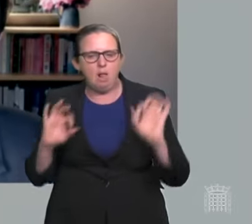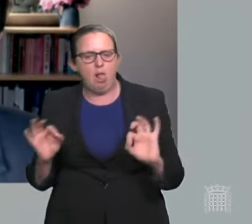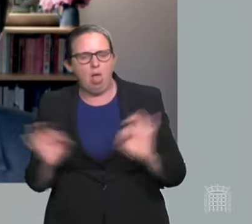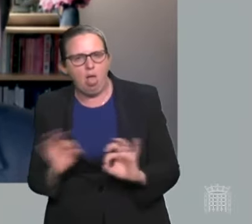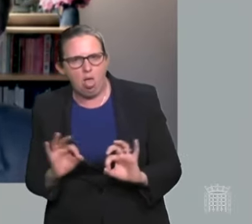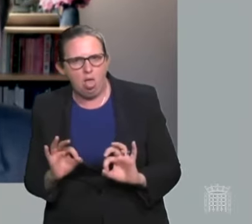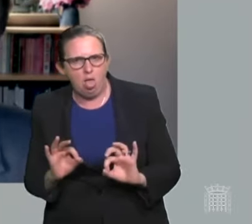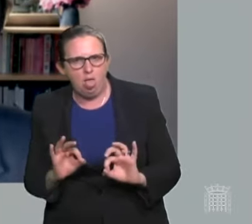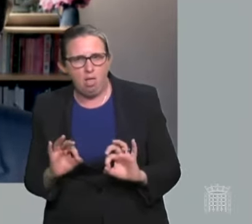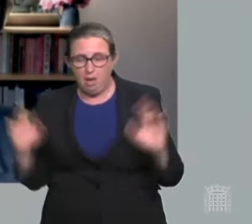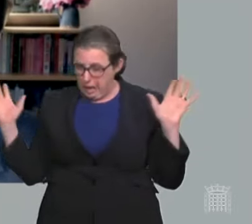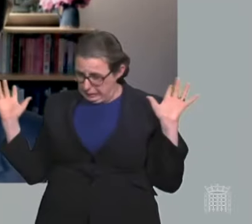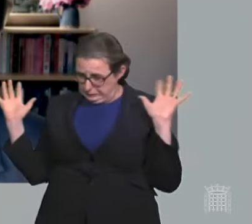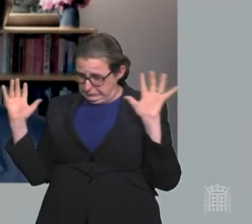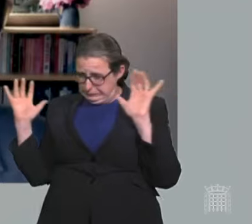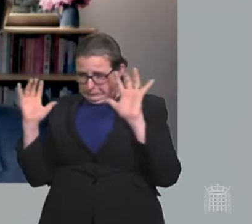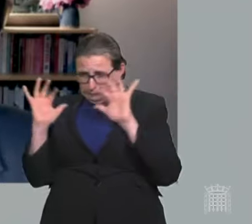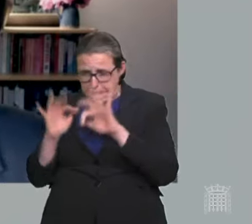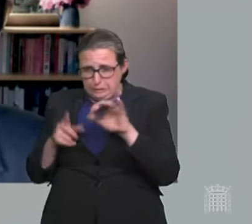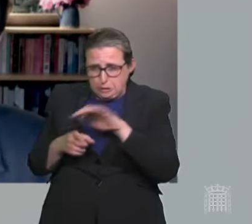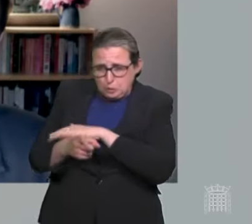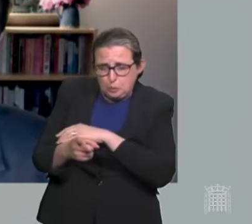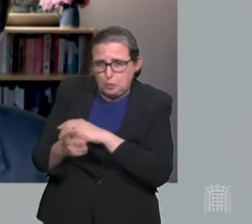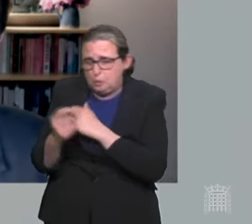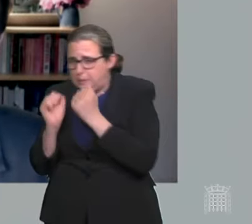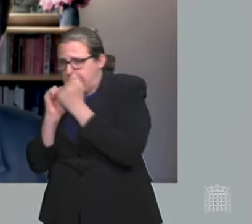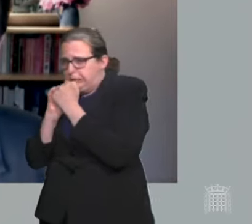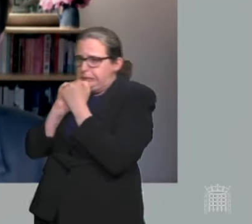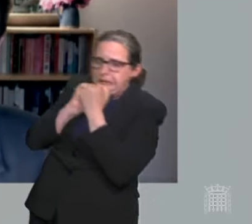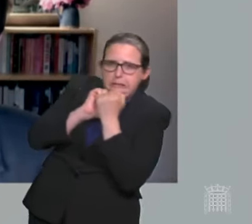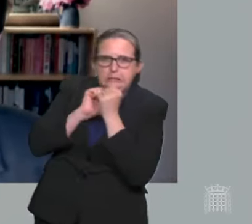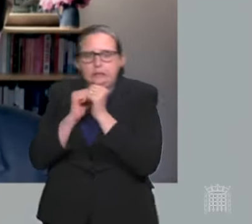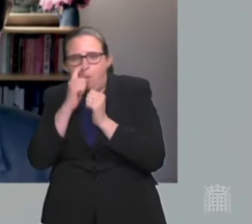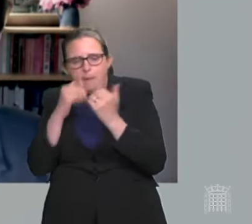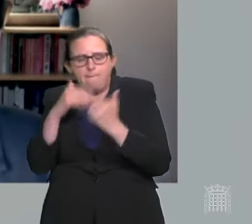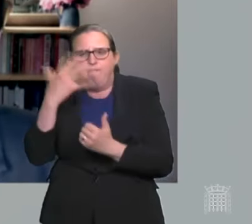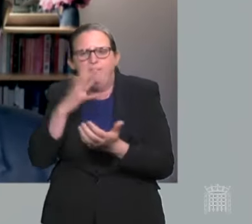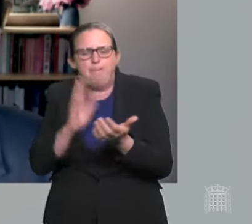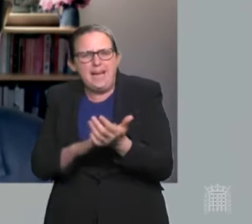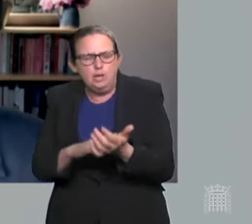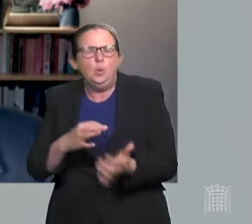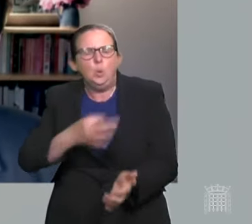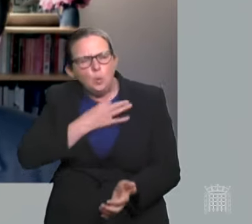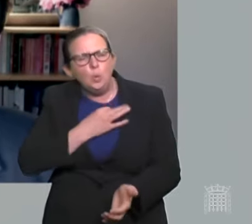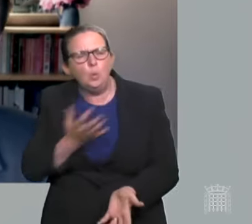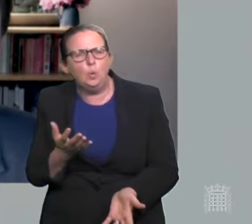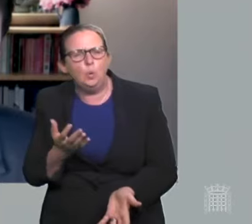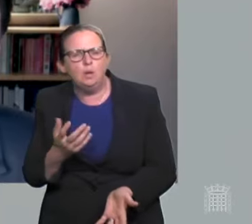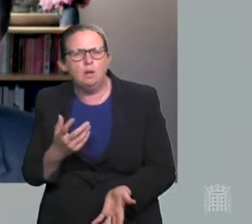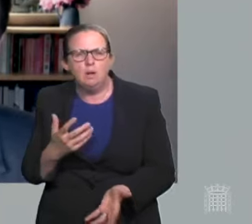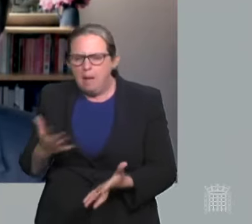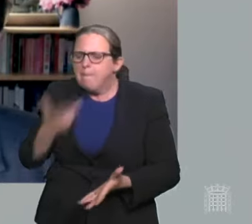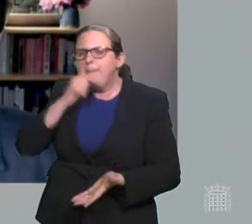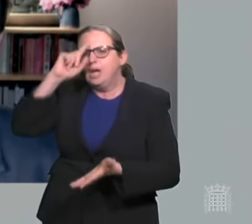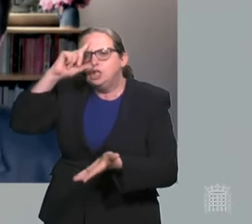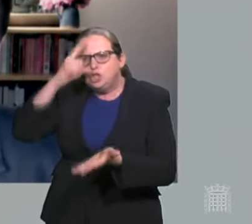transport, where people are often pressed together for much longer than 15 minutes risks high costs, allowing people to choose whether or not to put others